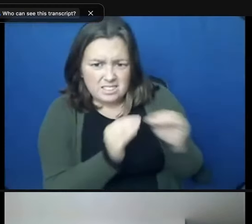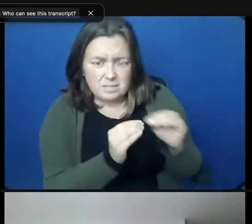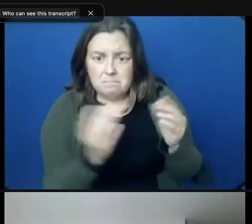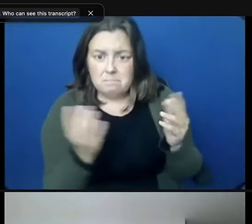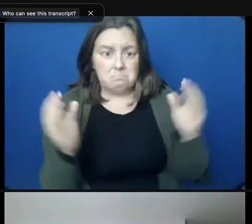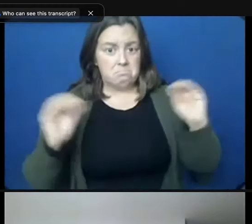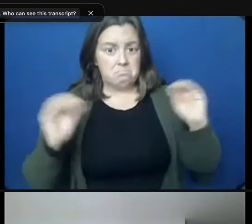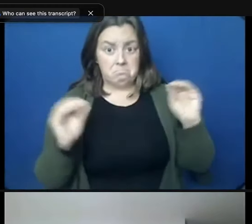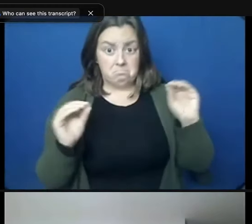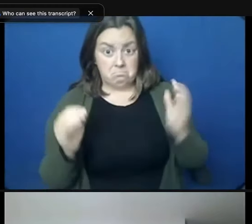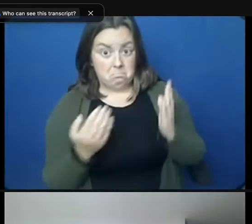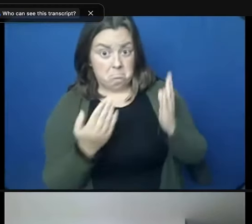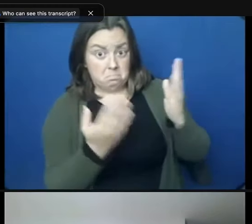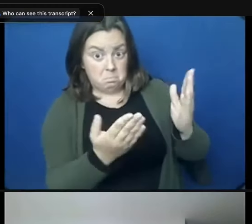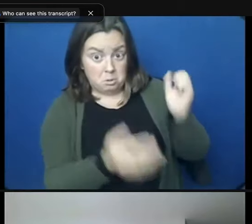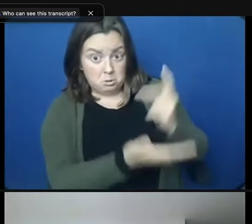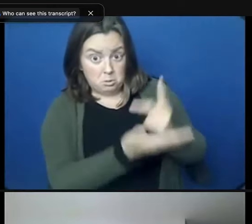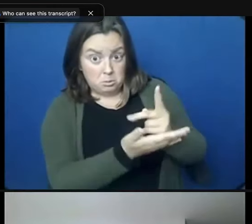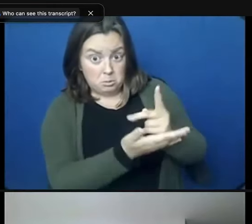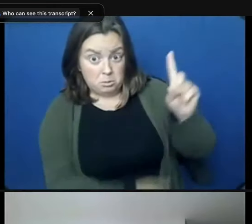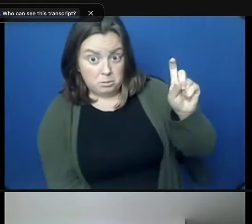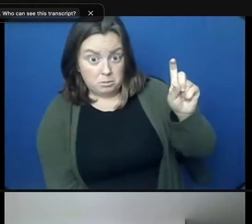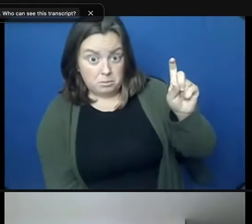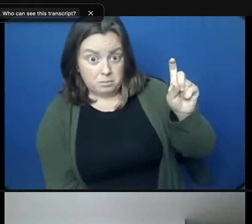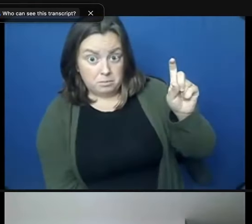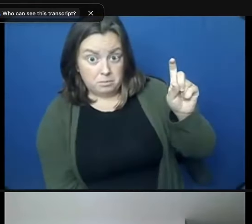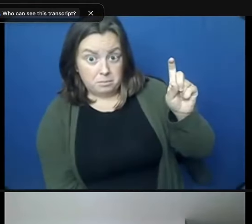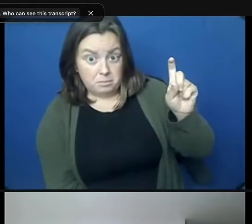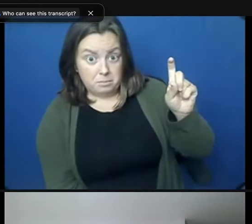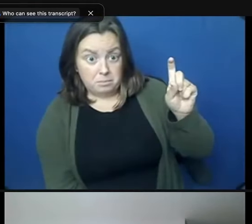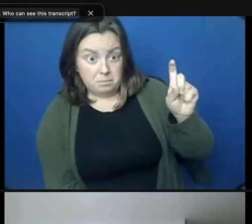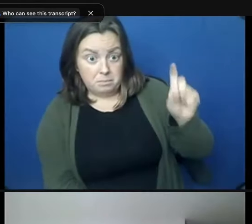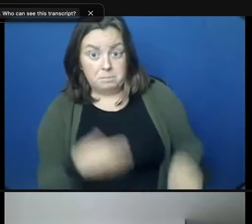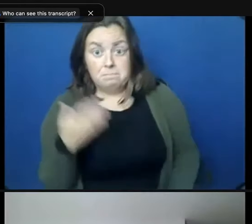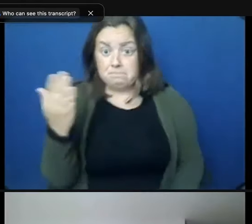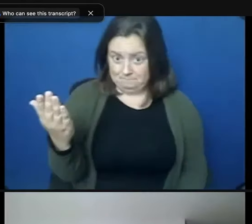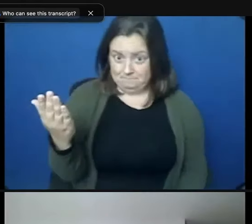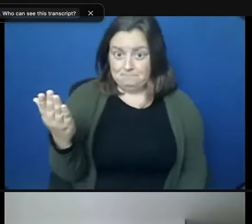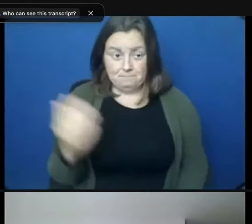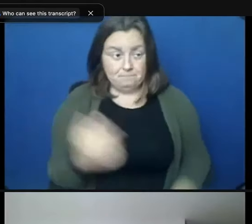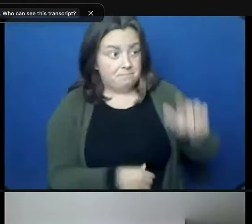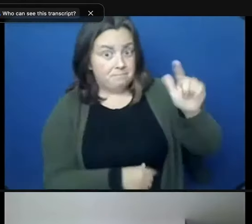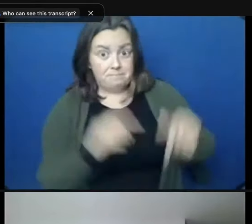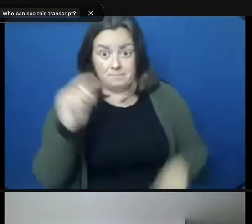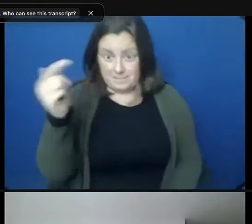attenuation to approve the minutes of October 14th, 2021 open session meeting. Second.